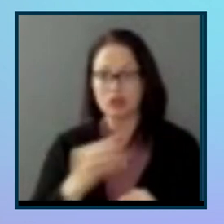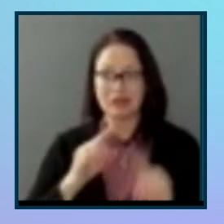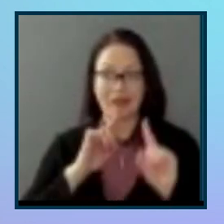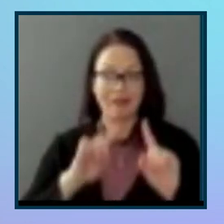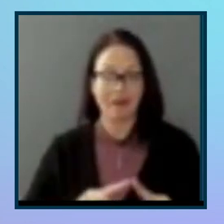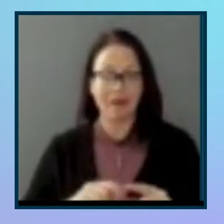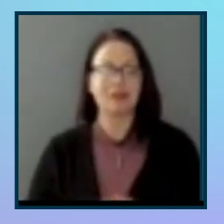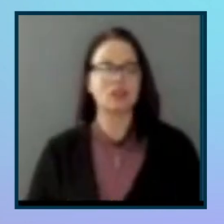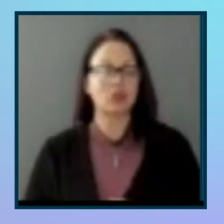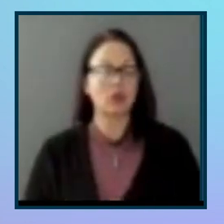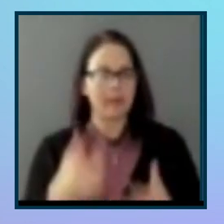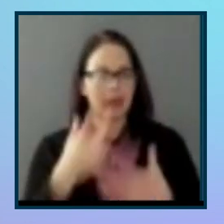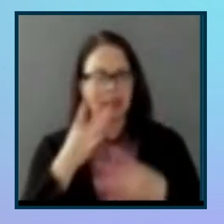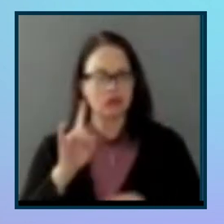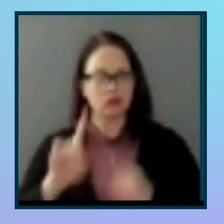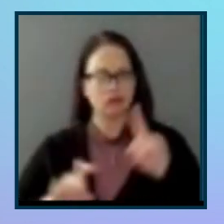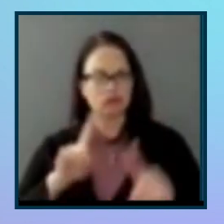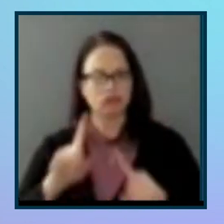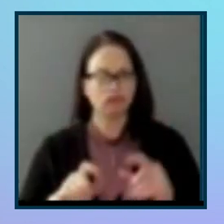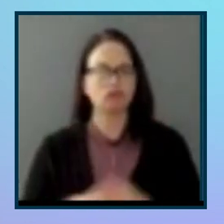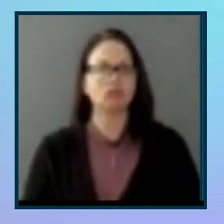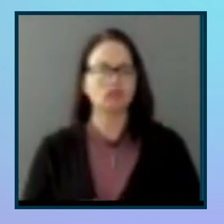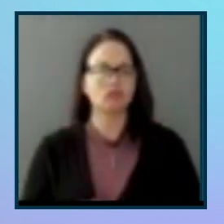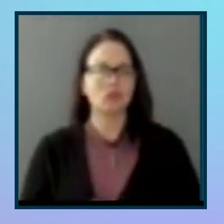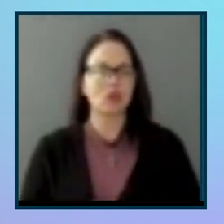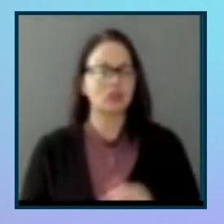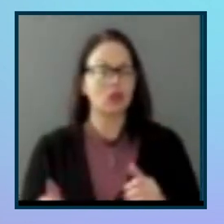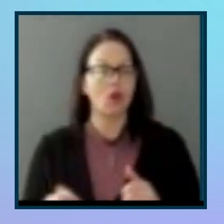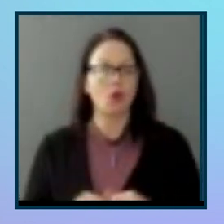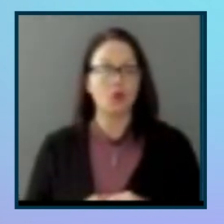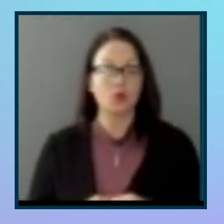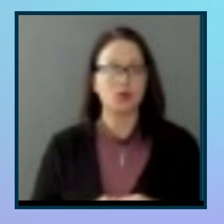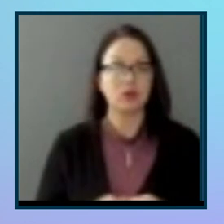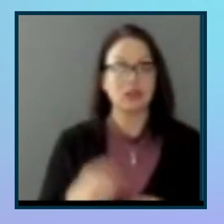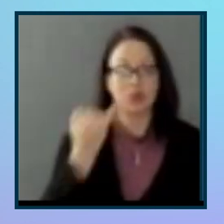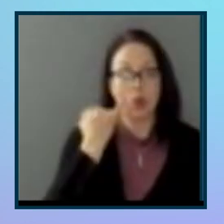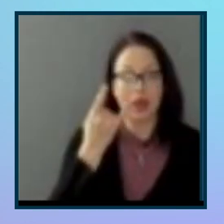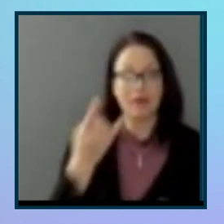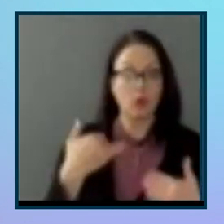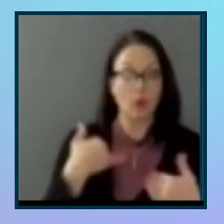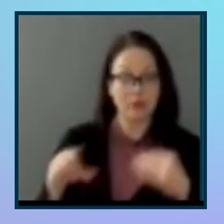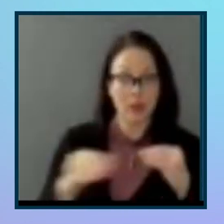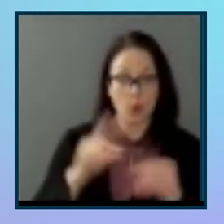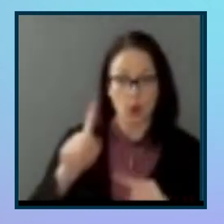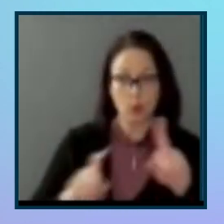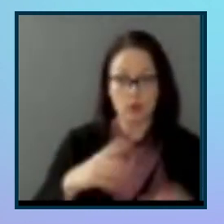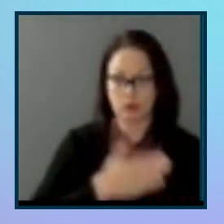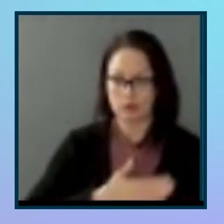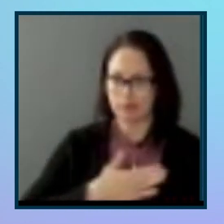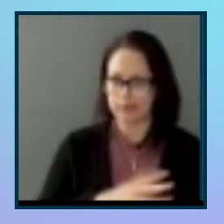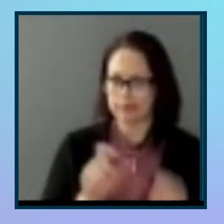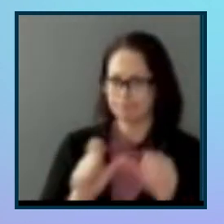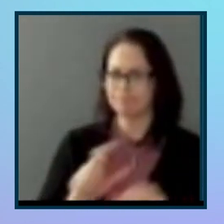popping into the Q&A. So I'm going to dive into some of those. But if you have further questions, please don't hesitate to continue